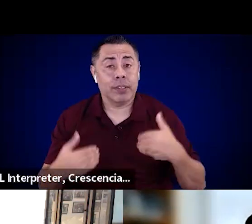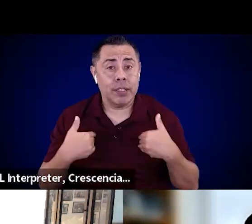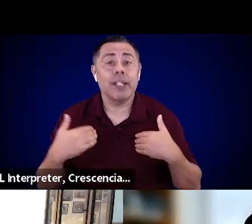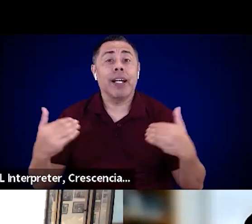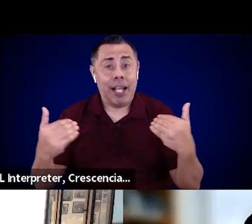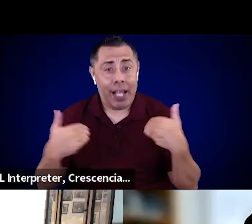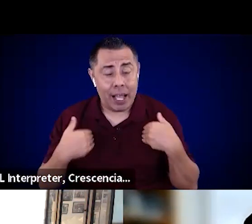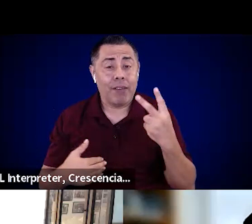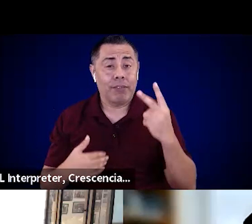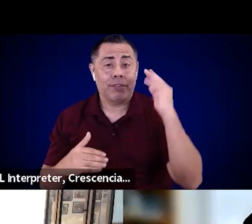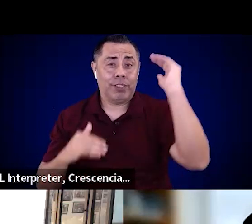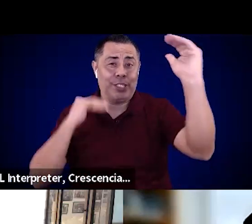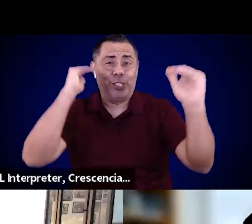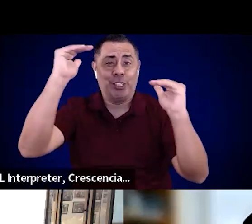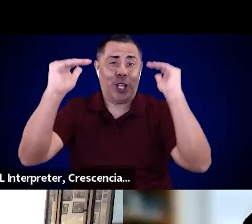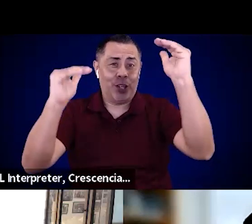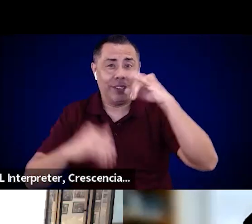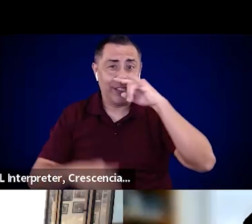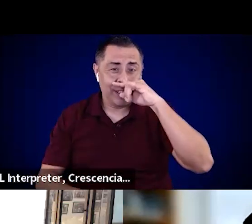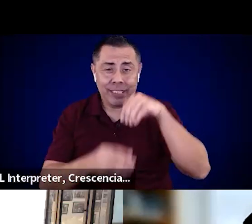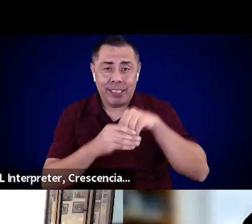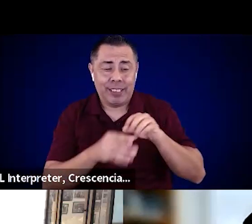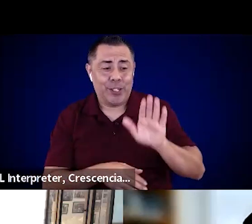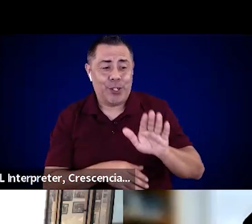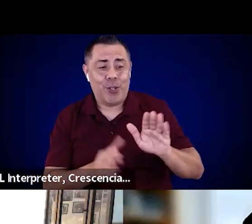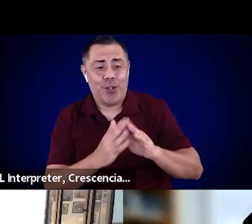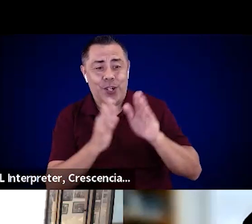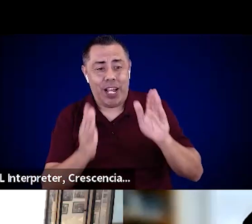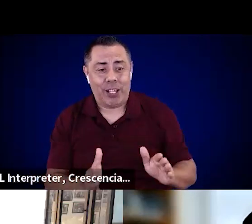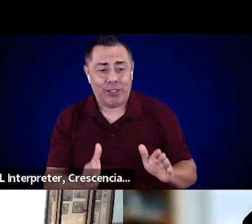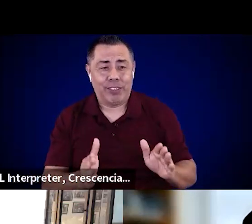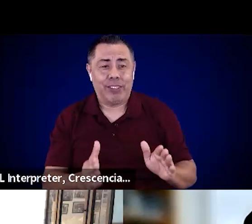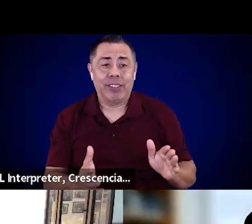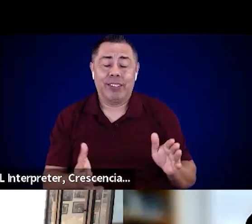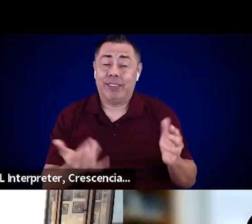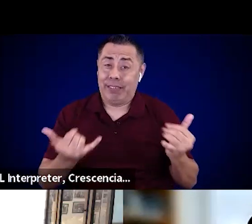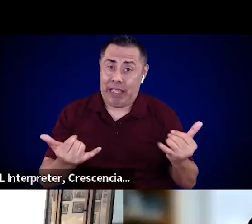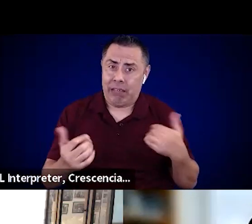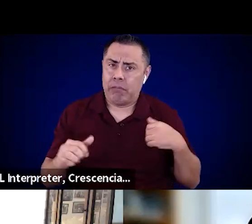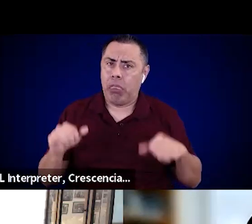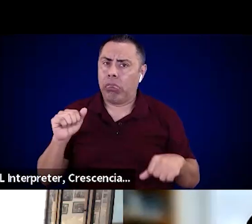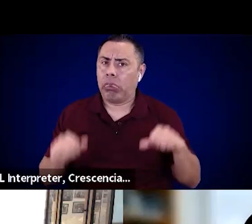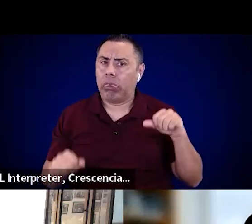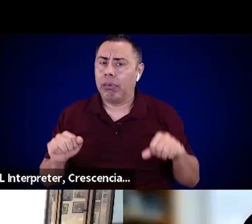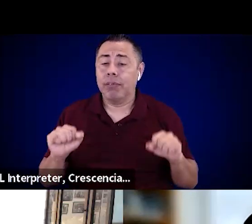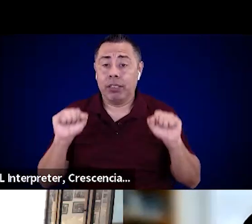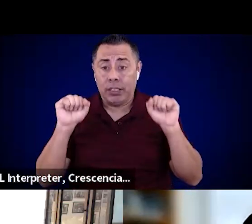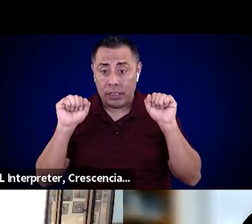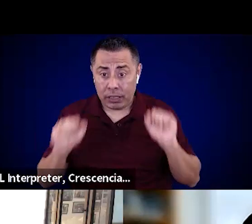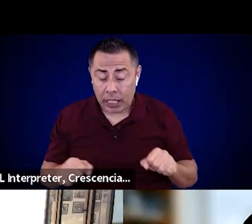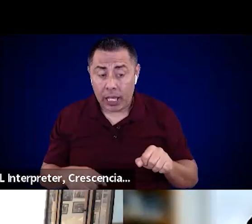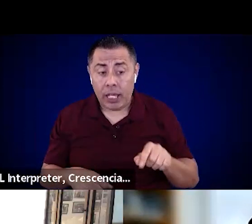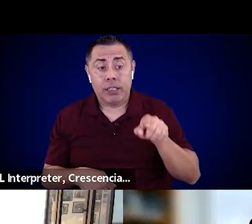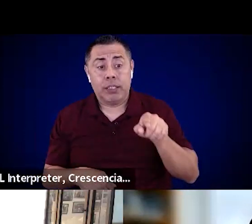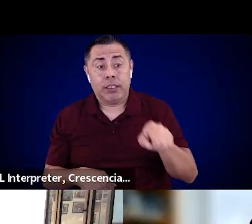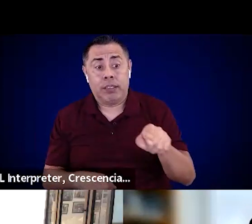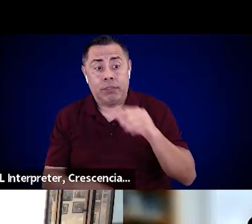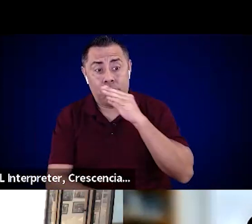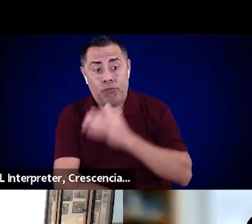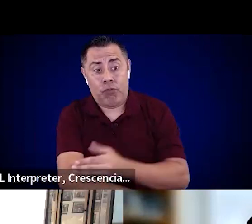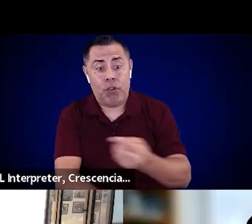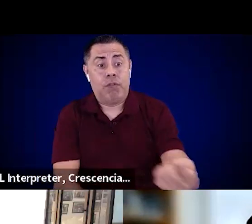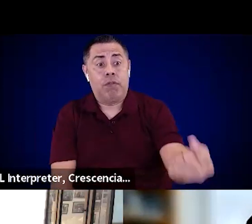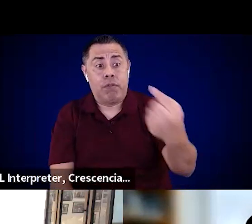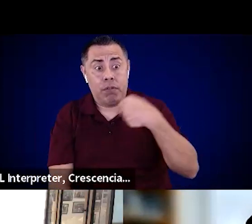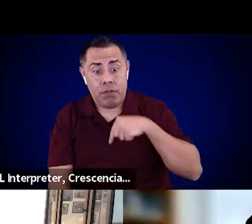and it is really uncertain as to whether she would be able to evacuate my wife and I in